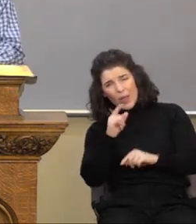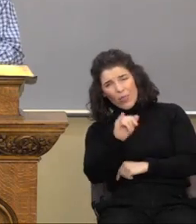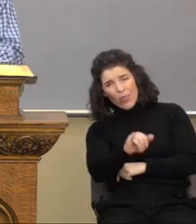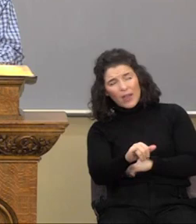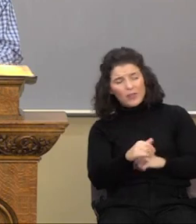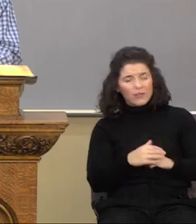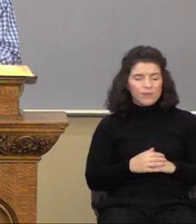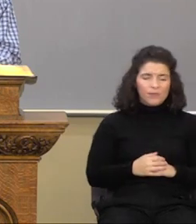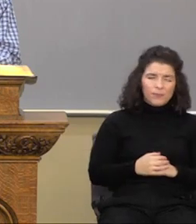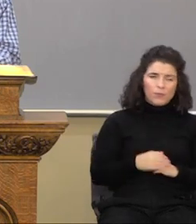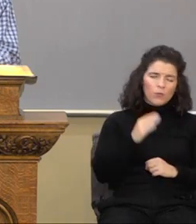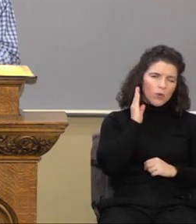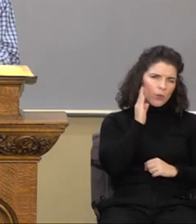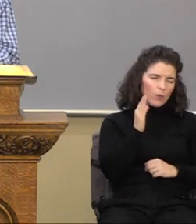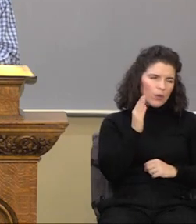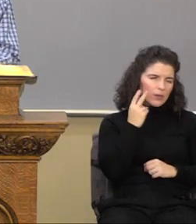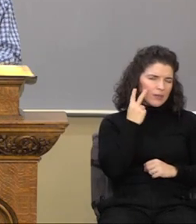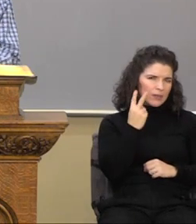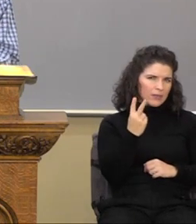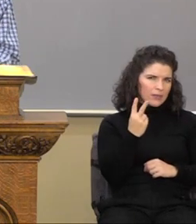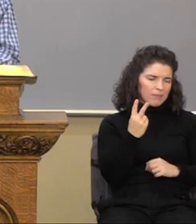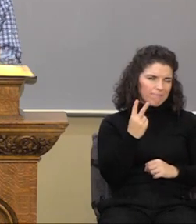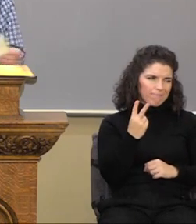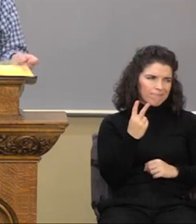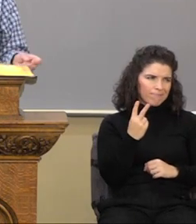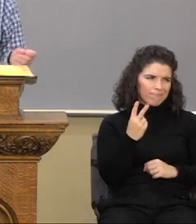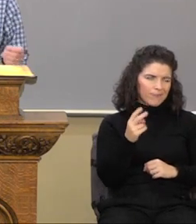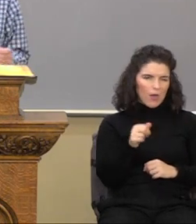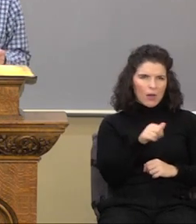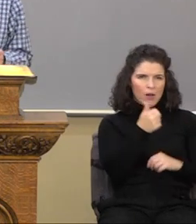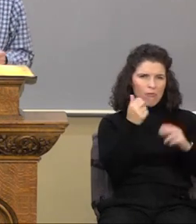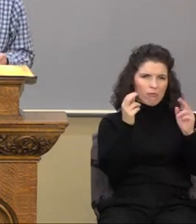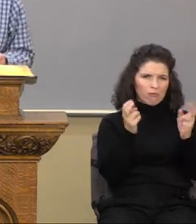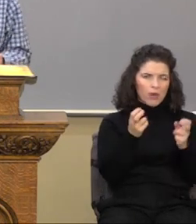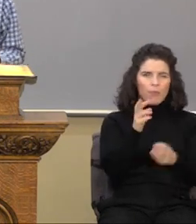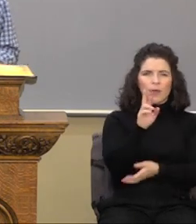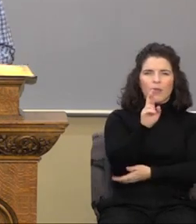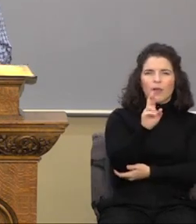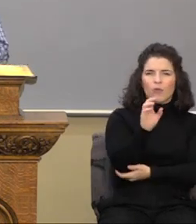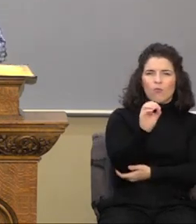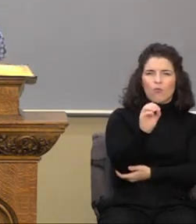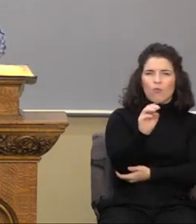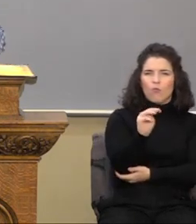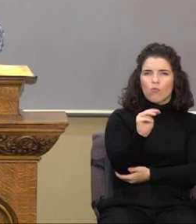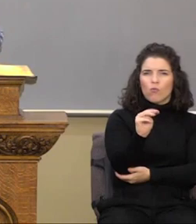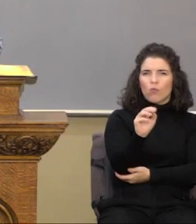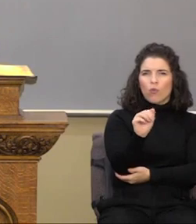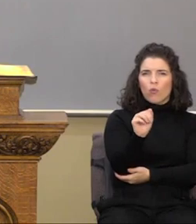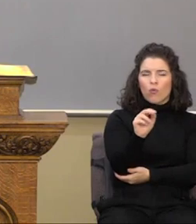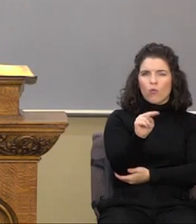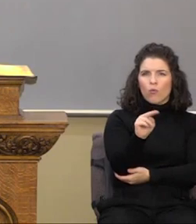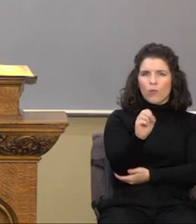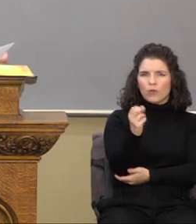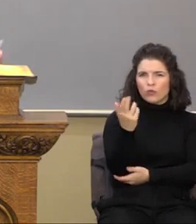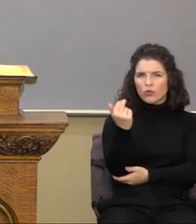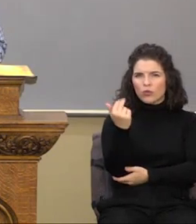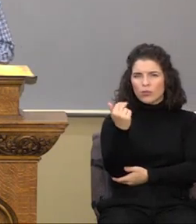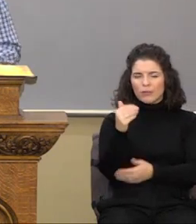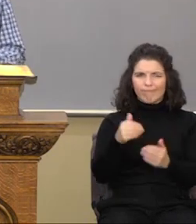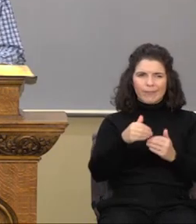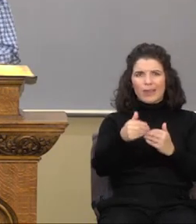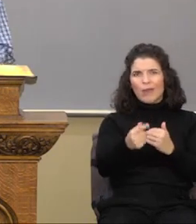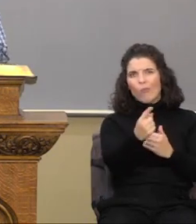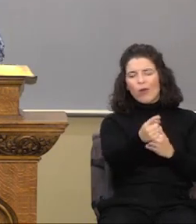and let's look now at Romans chapter 13. OK, the next quote, one another ring commands